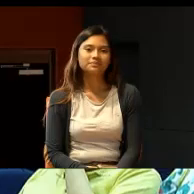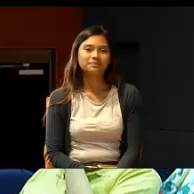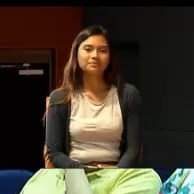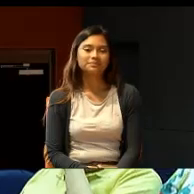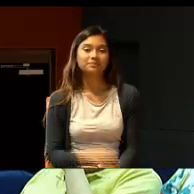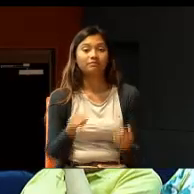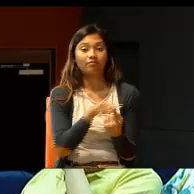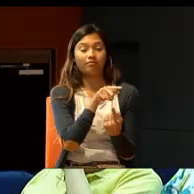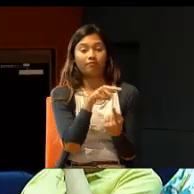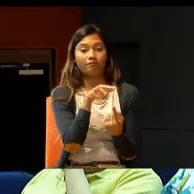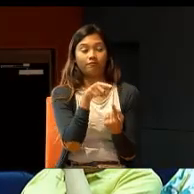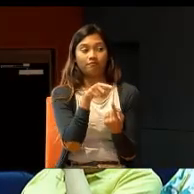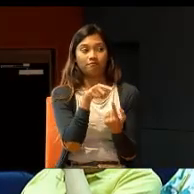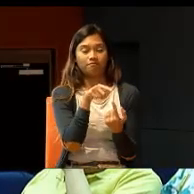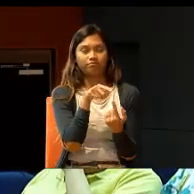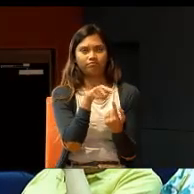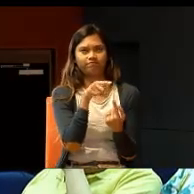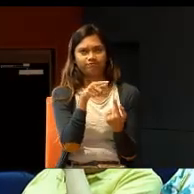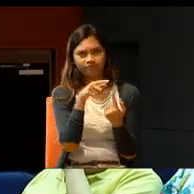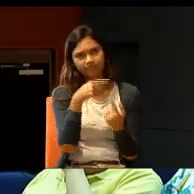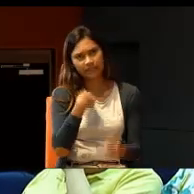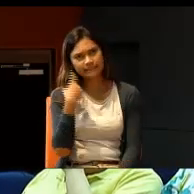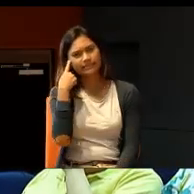when I think about